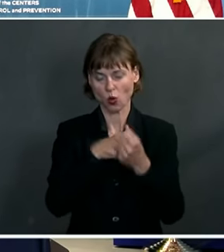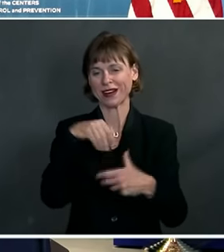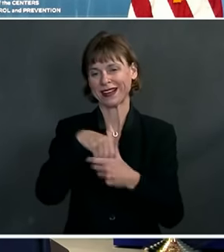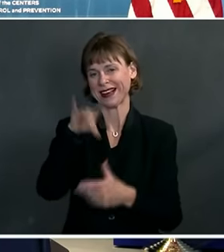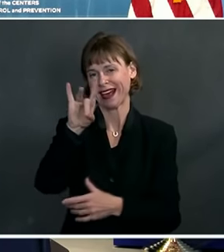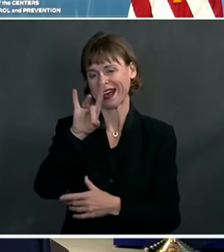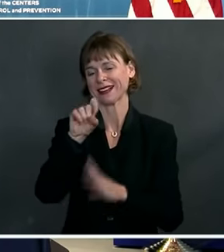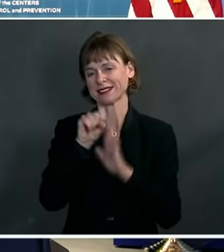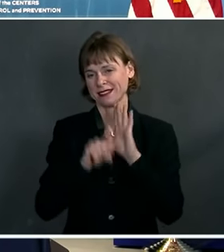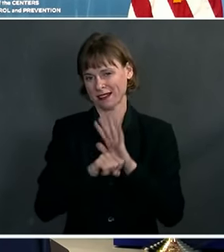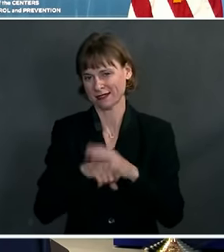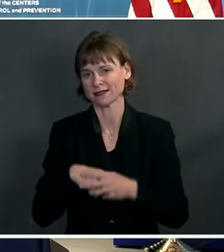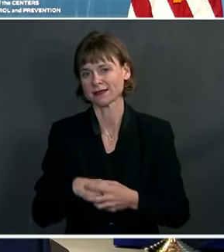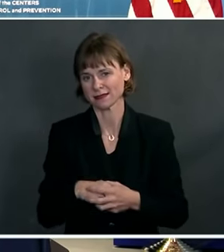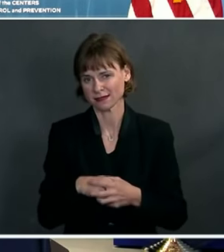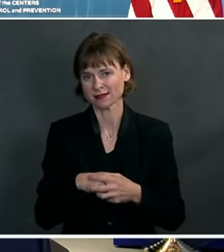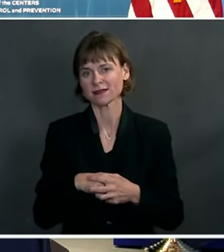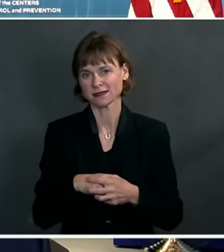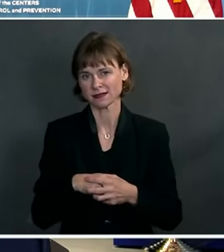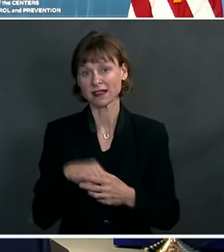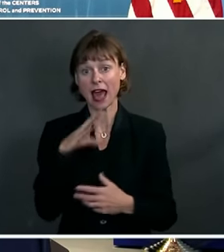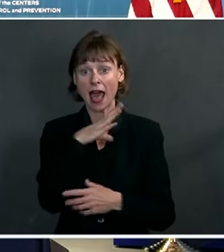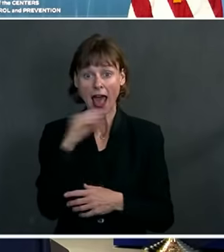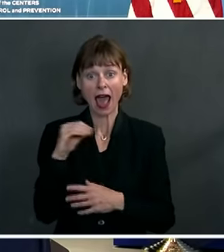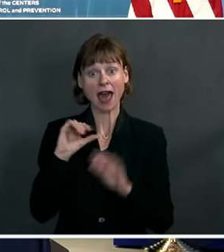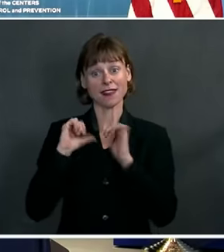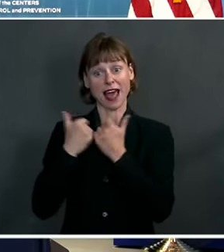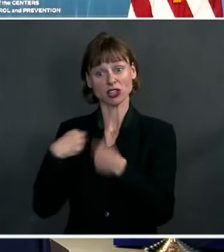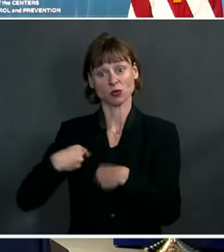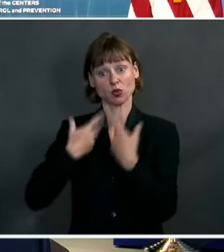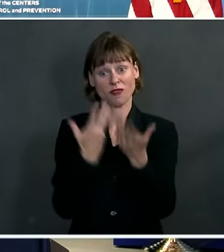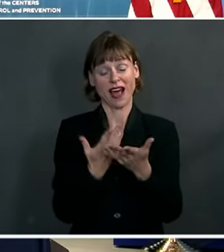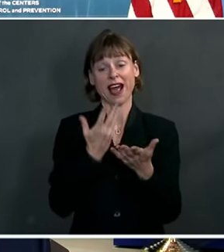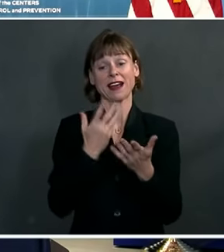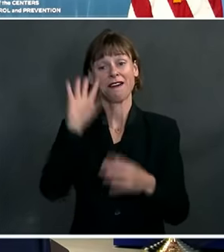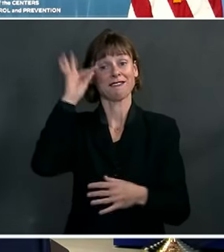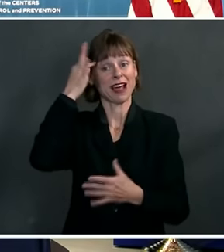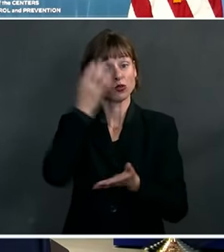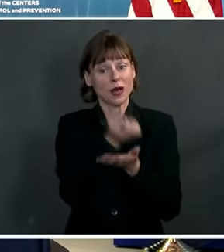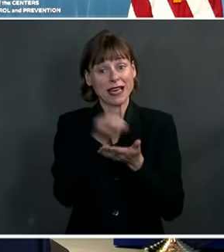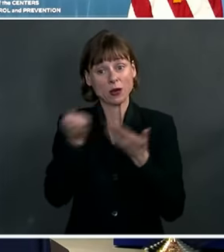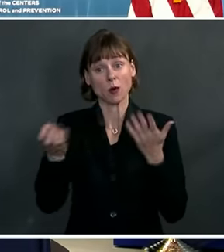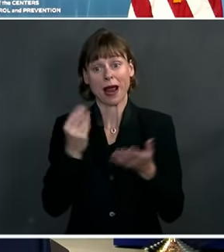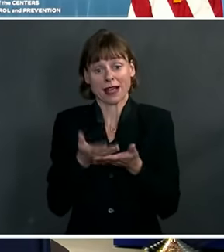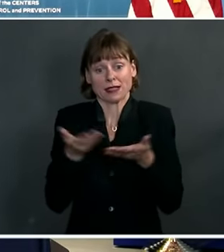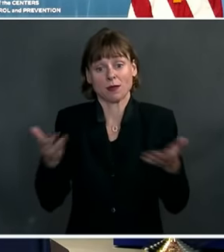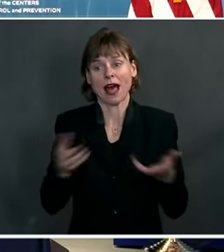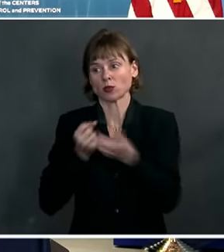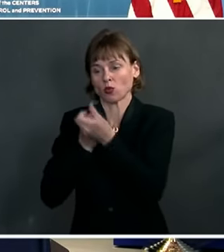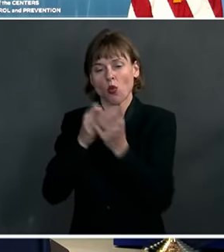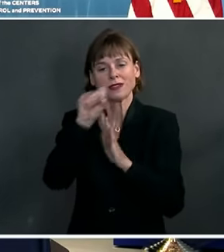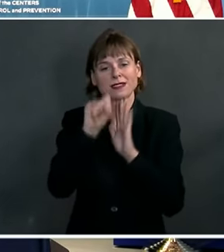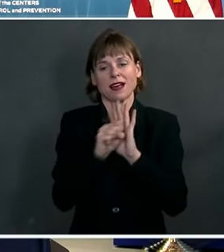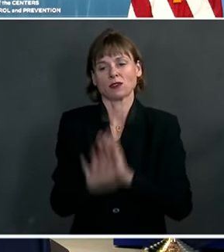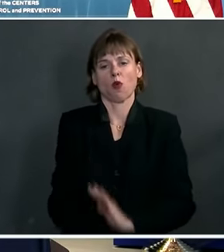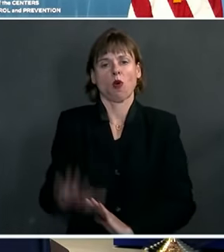And the agency is providing federal equipment and supplies to support states across the country.